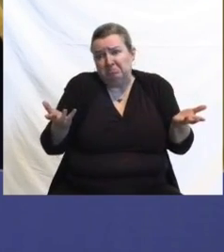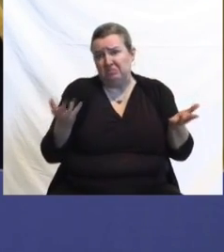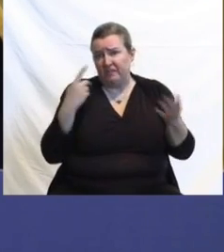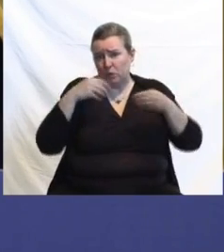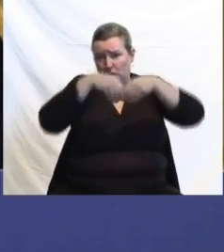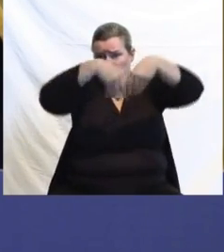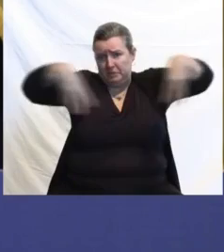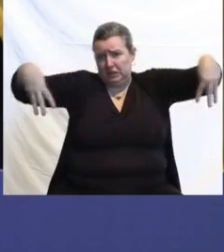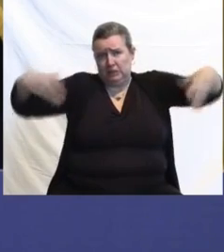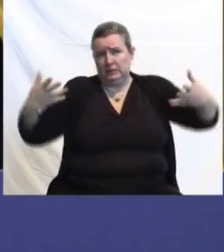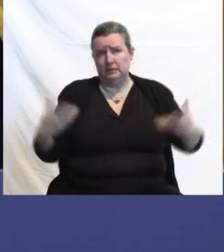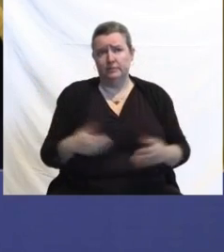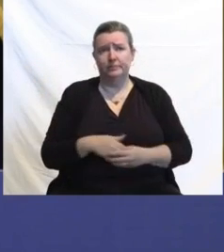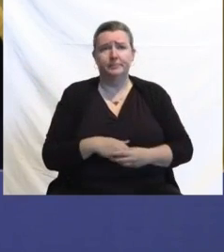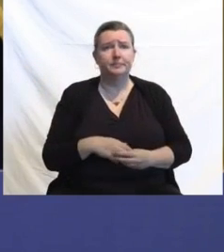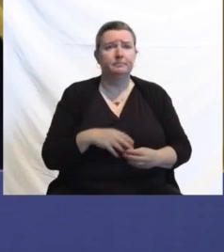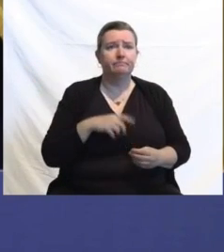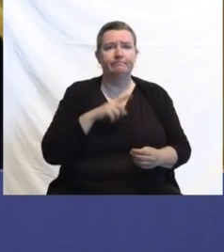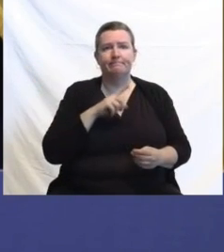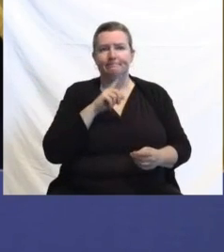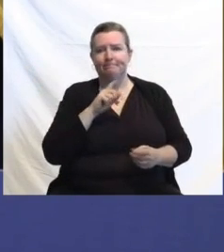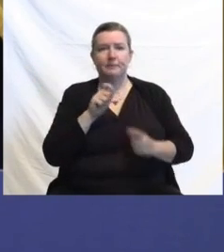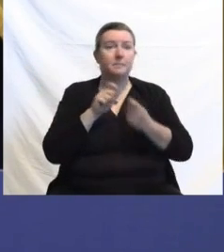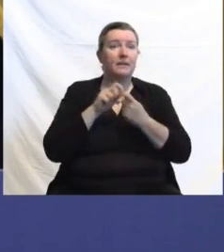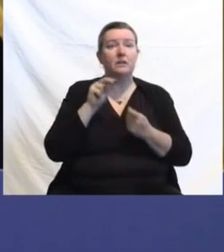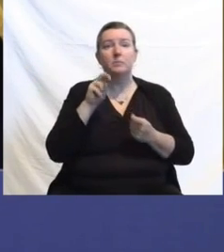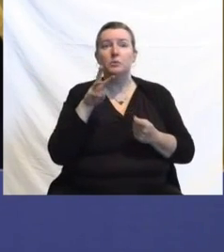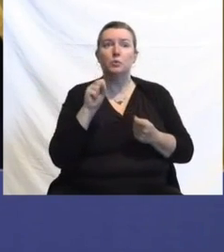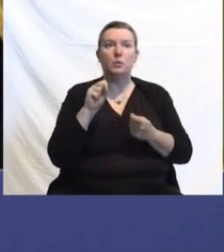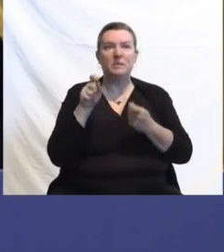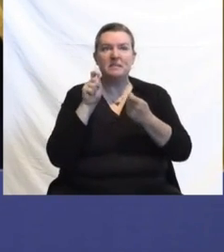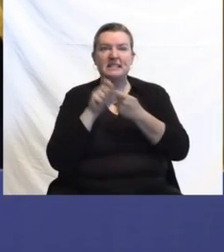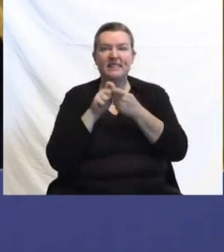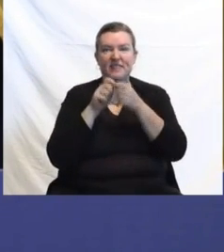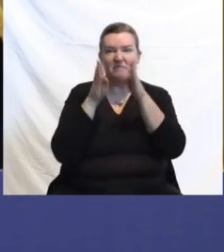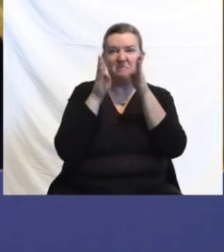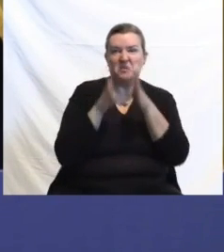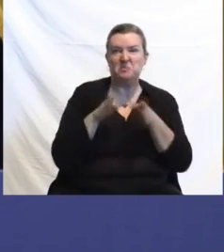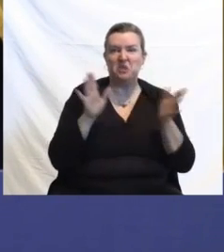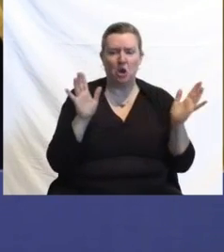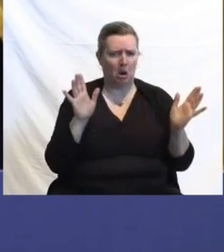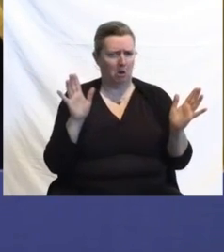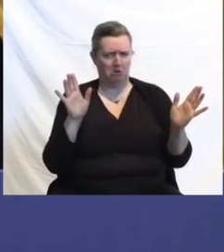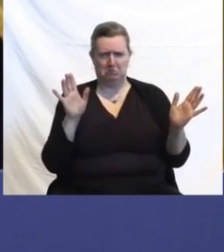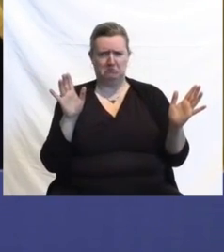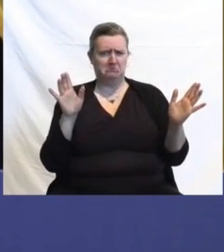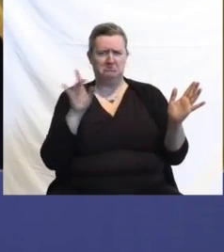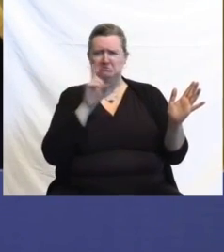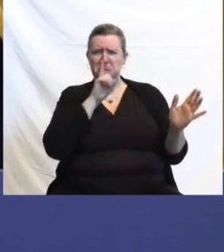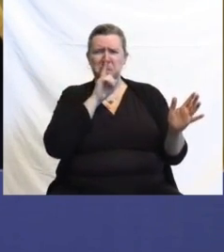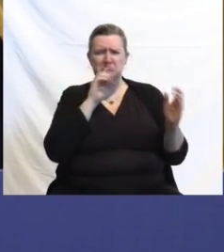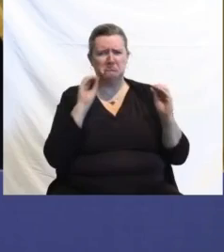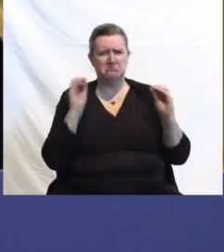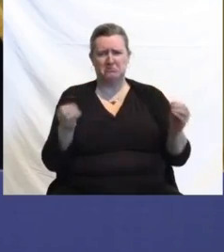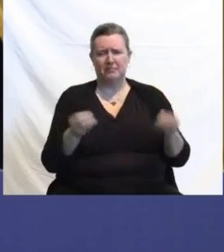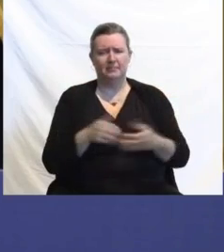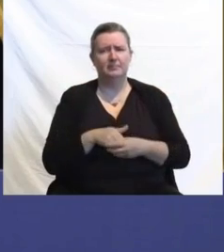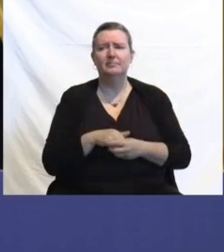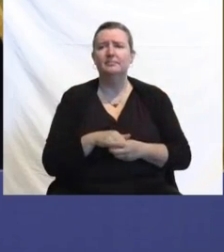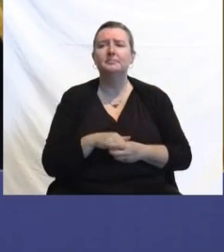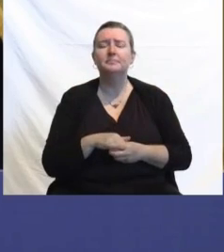specific news on a particular type of candidate,